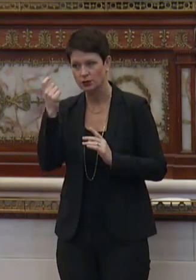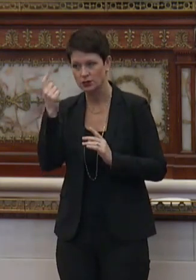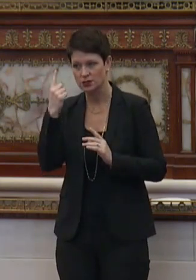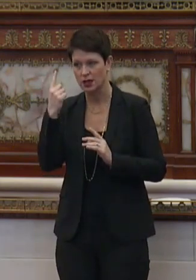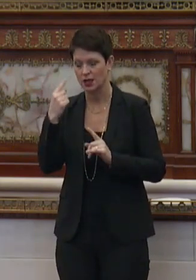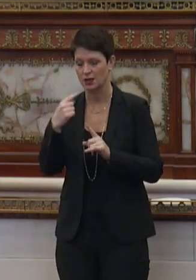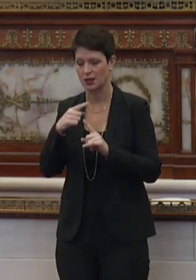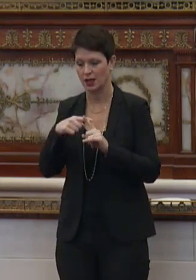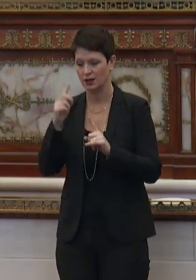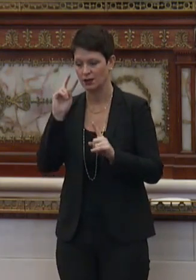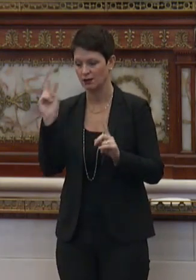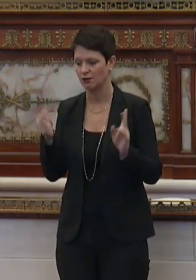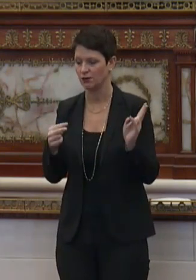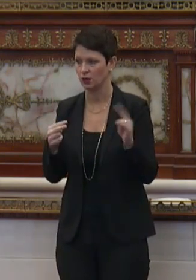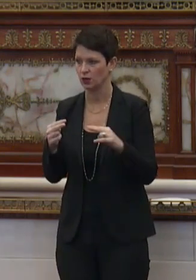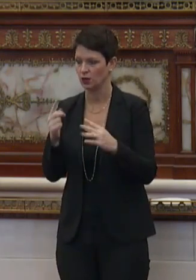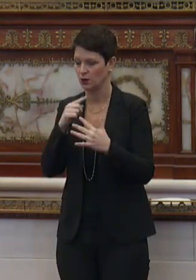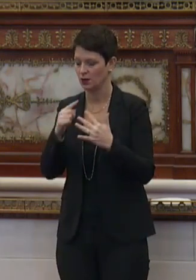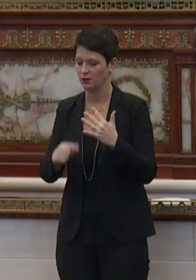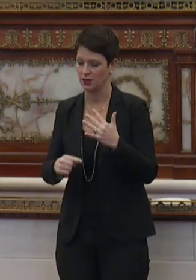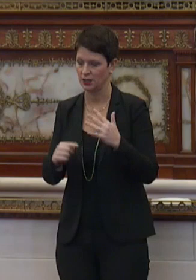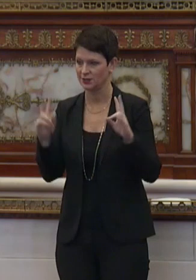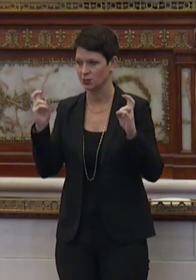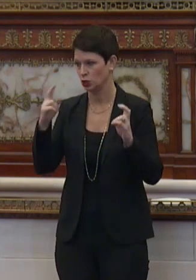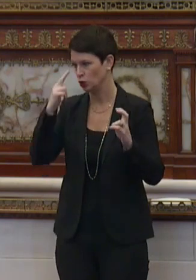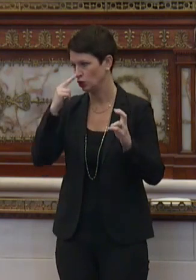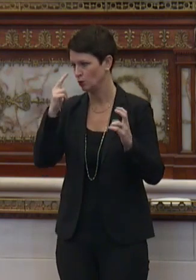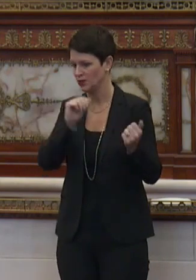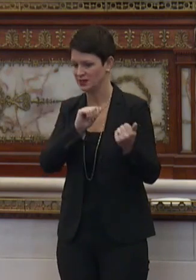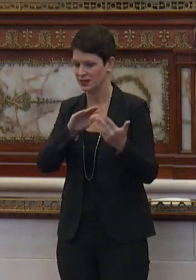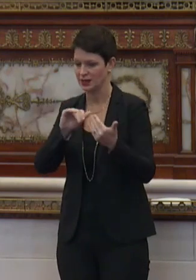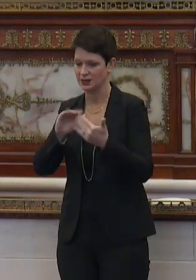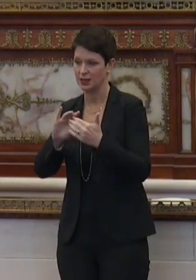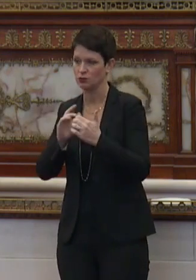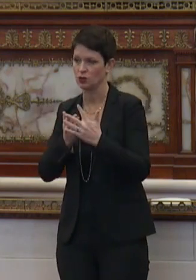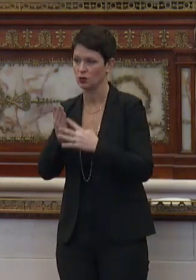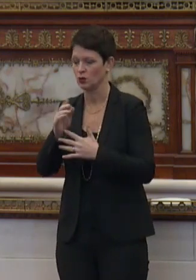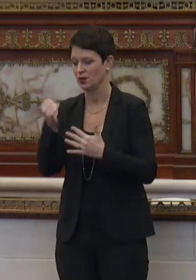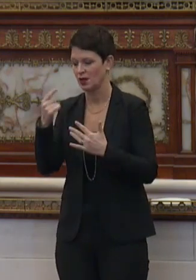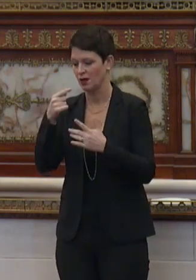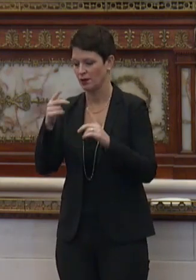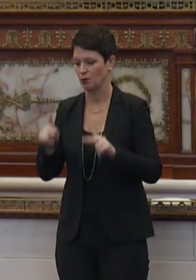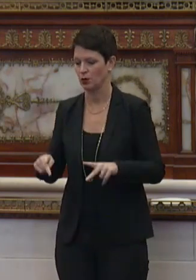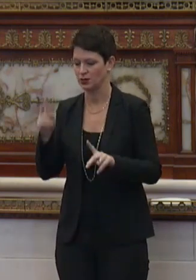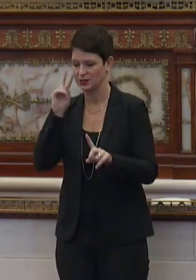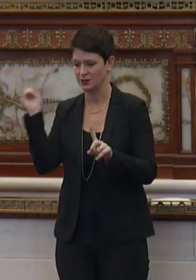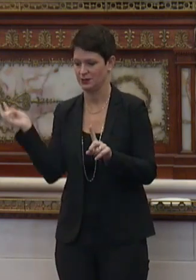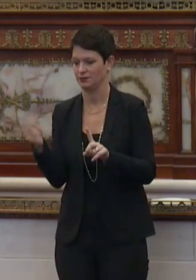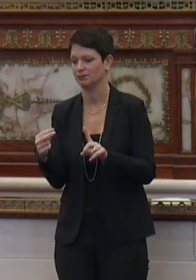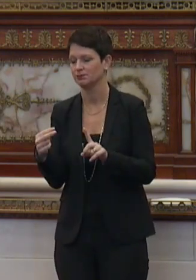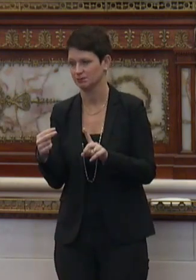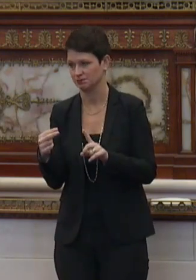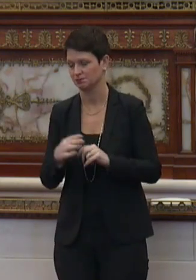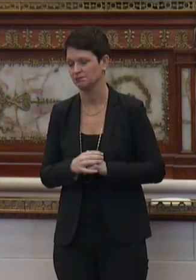view of these humorous attempts through the other person's lens.